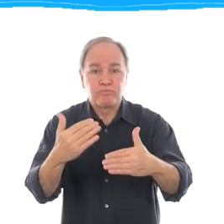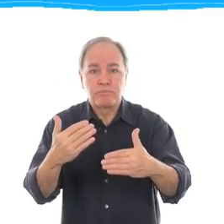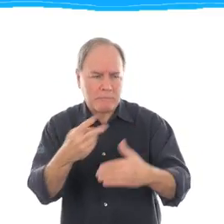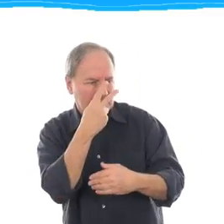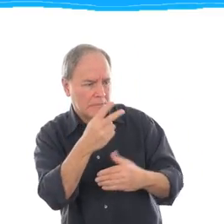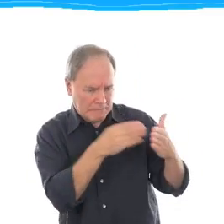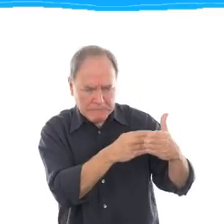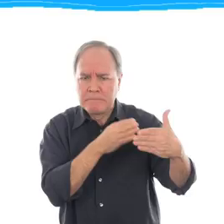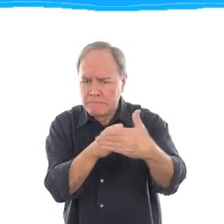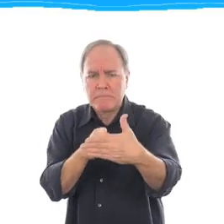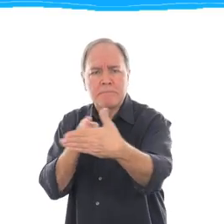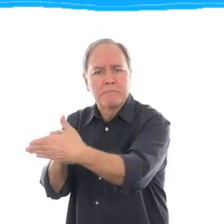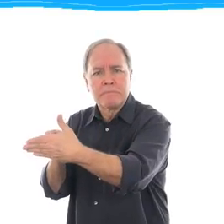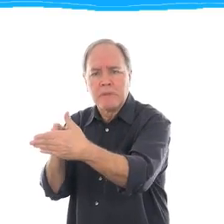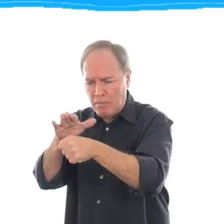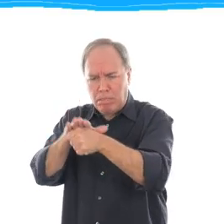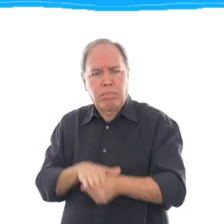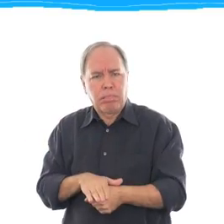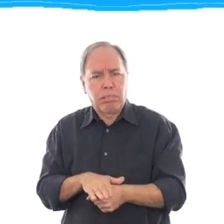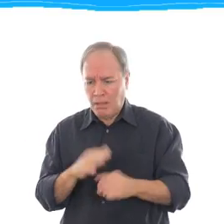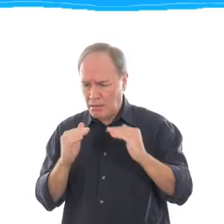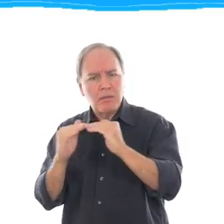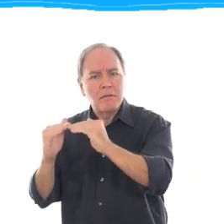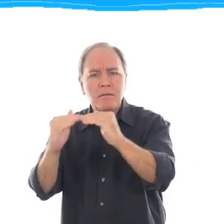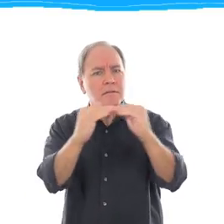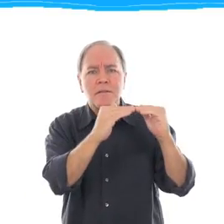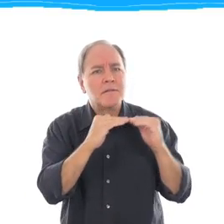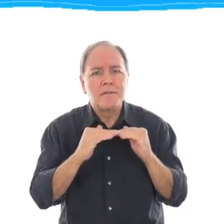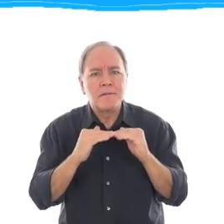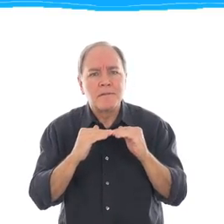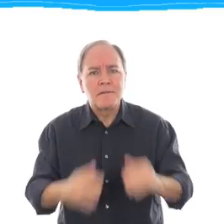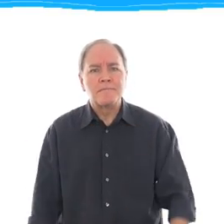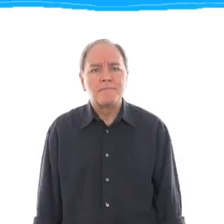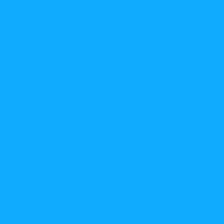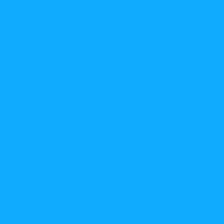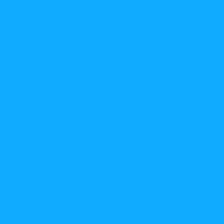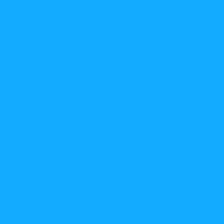may hinder their full and effective participation in society on an equal basis with others.